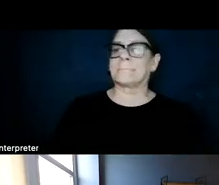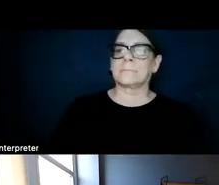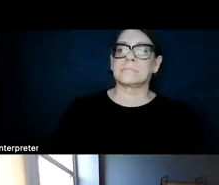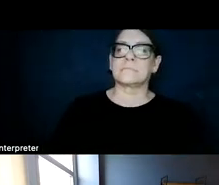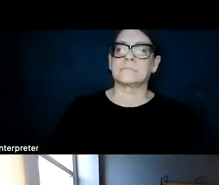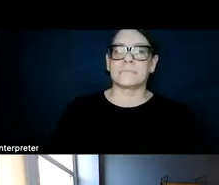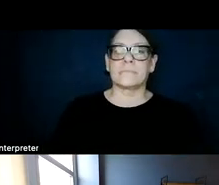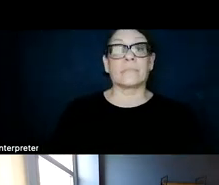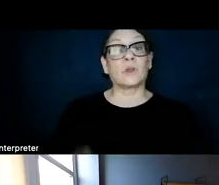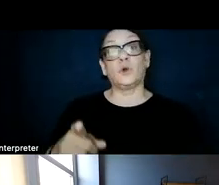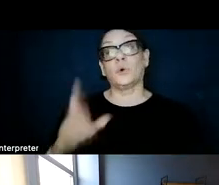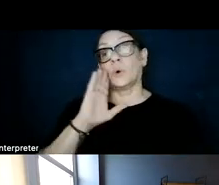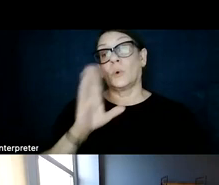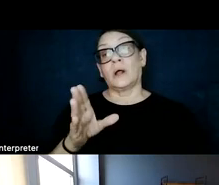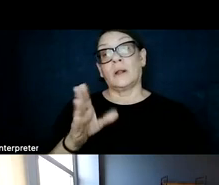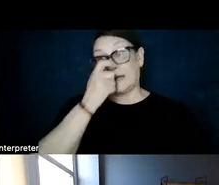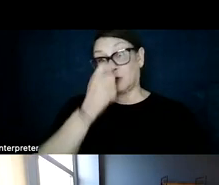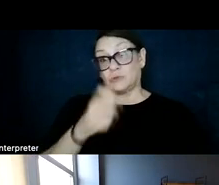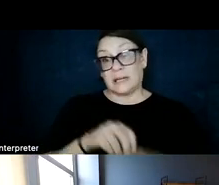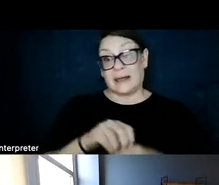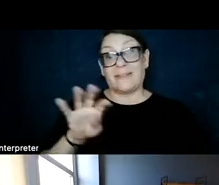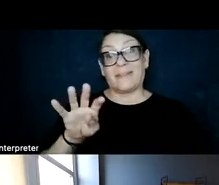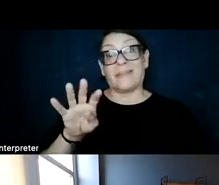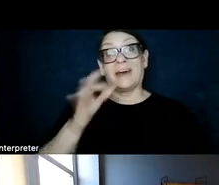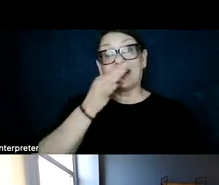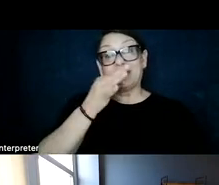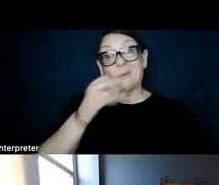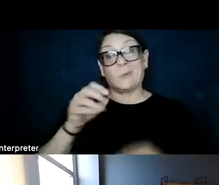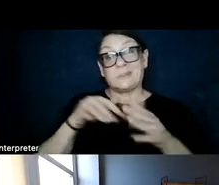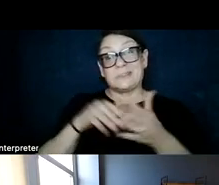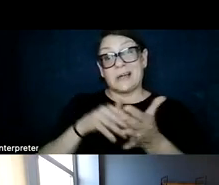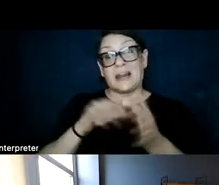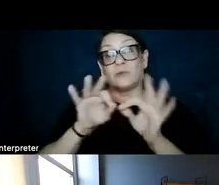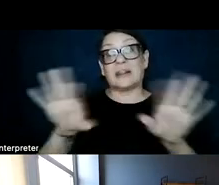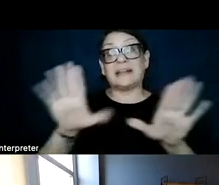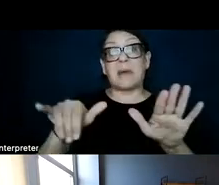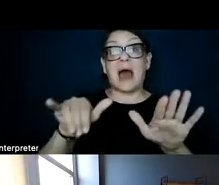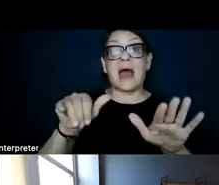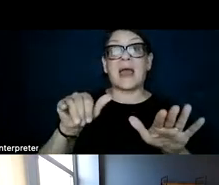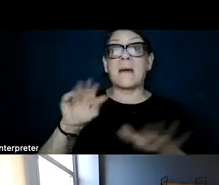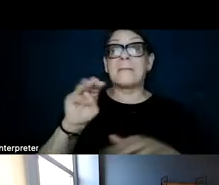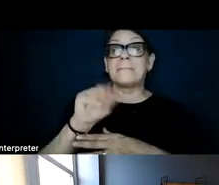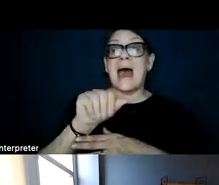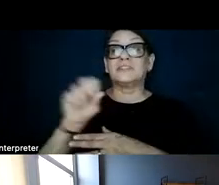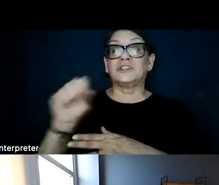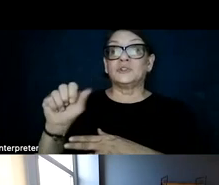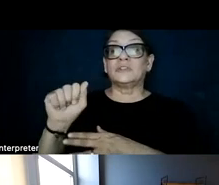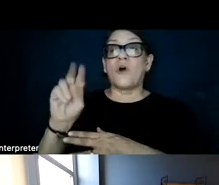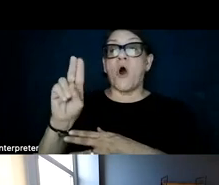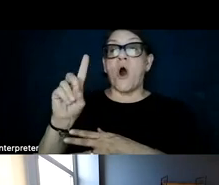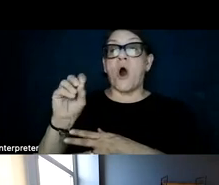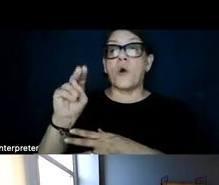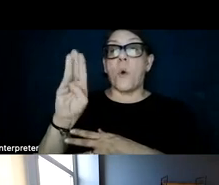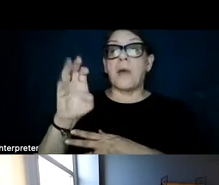You will probably be interested in a forthcoming study that's being released by the Massachusetts Audubon Society. They worked with Evolved Energy